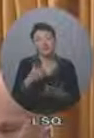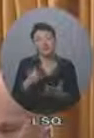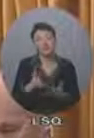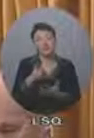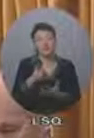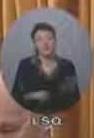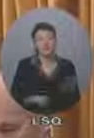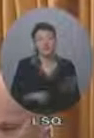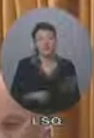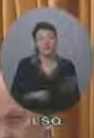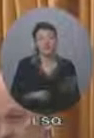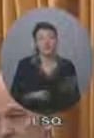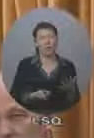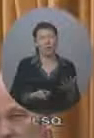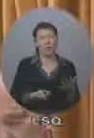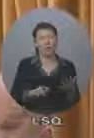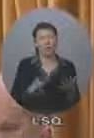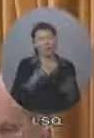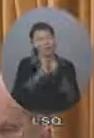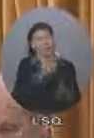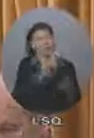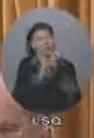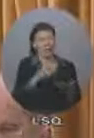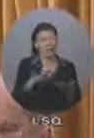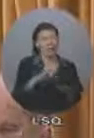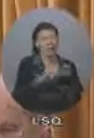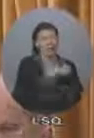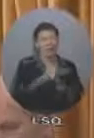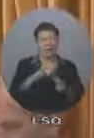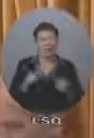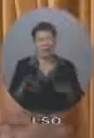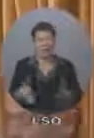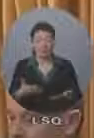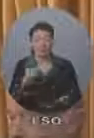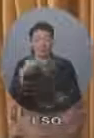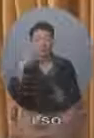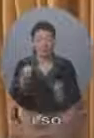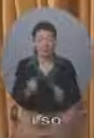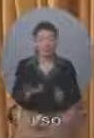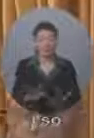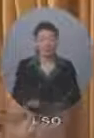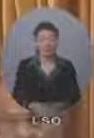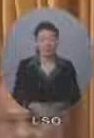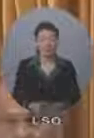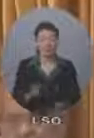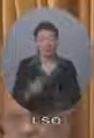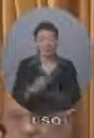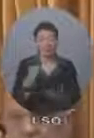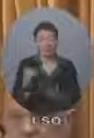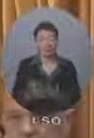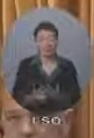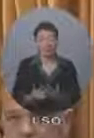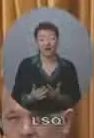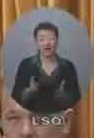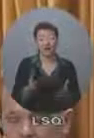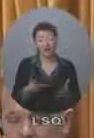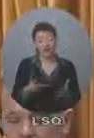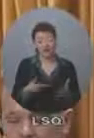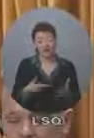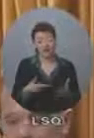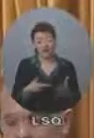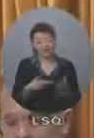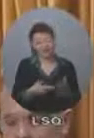number of applications and the size, complexity and the risks associated with each proposal. The proposals are under